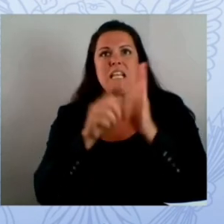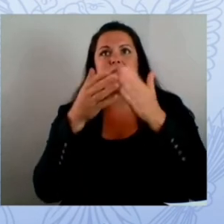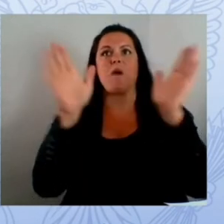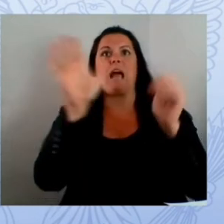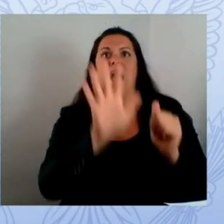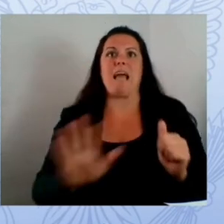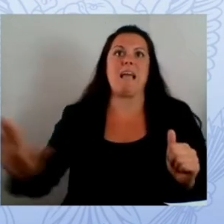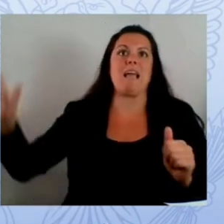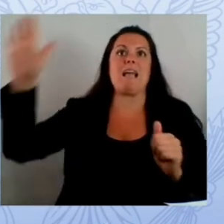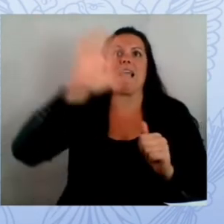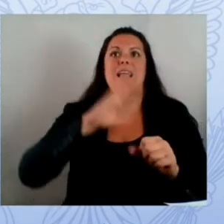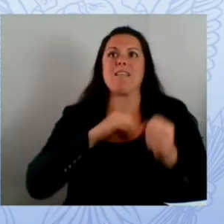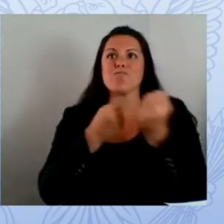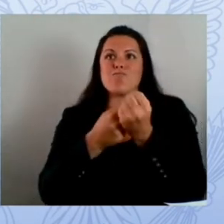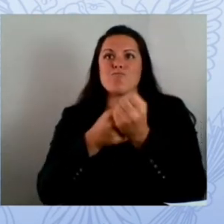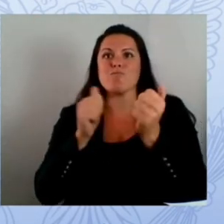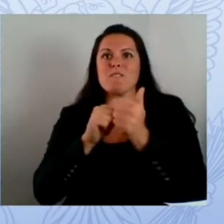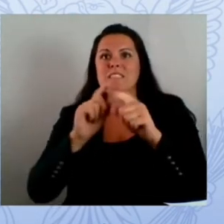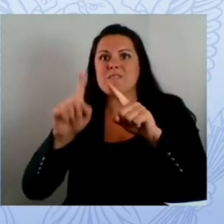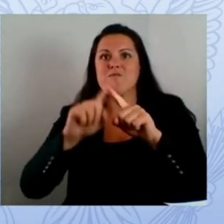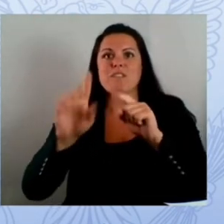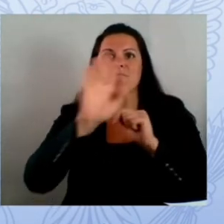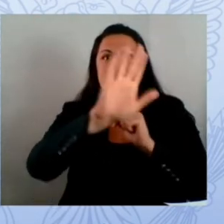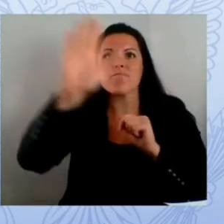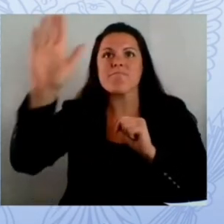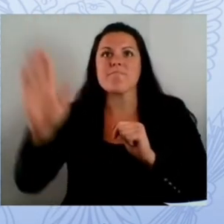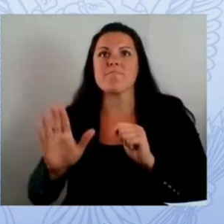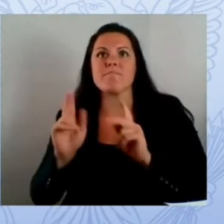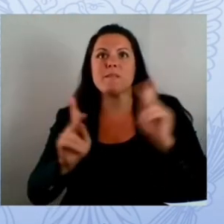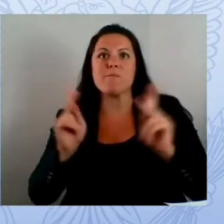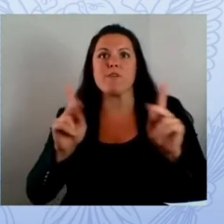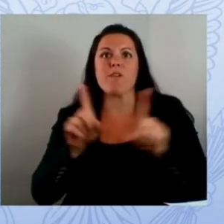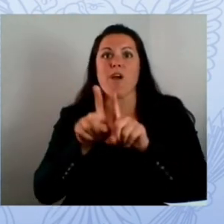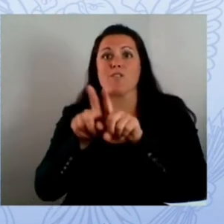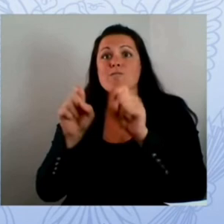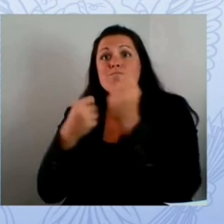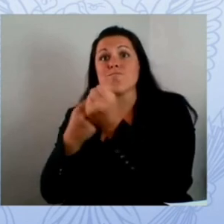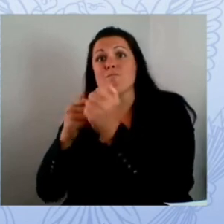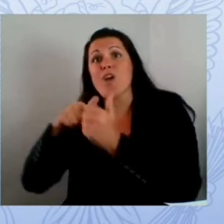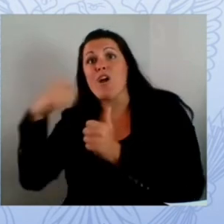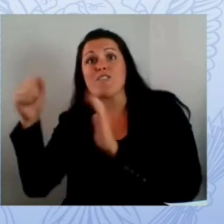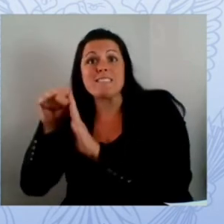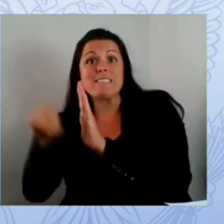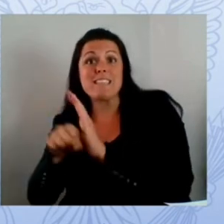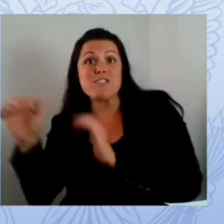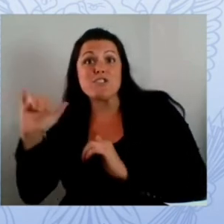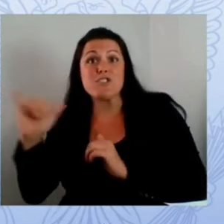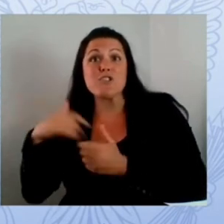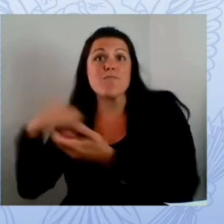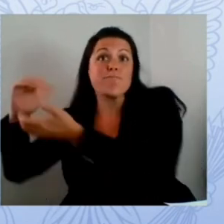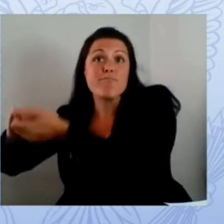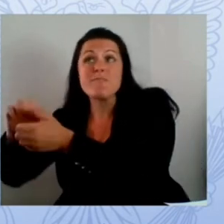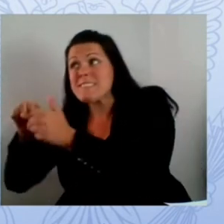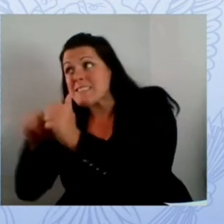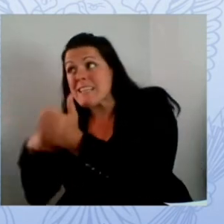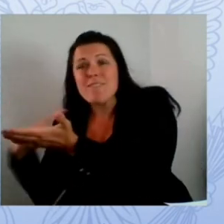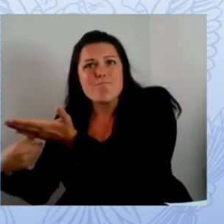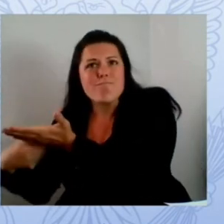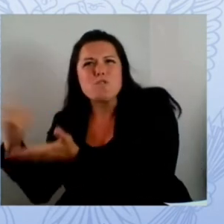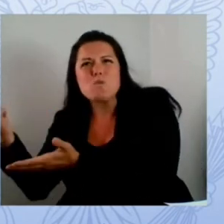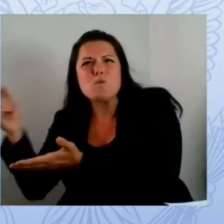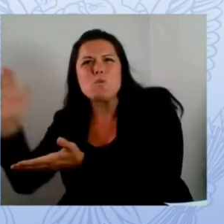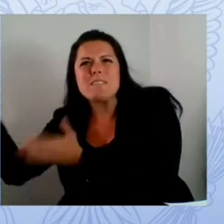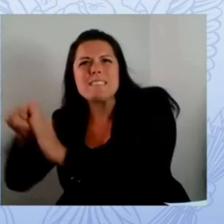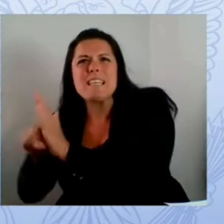would do in a major cyber incident and how they would respond so how we would work together overall these programs have